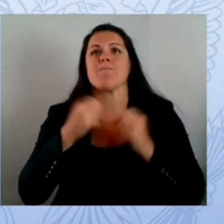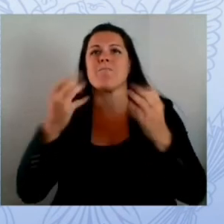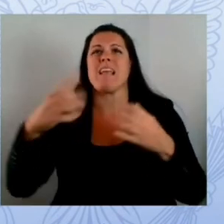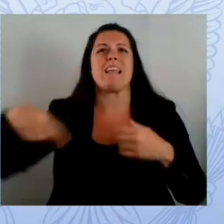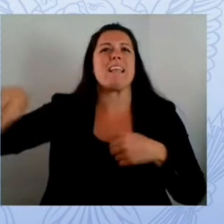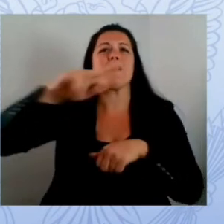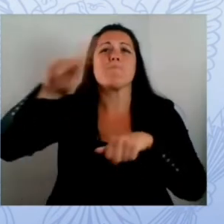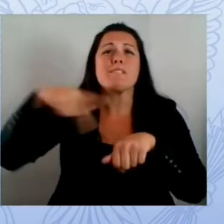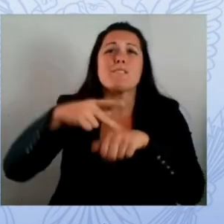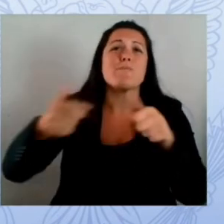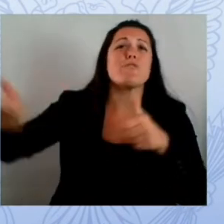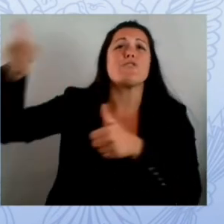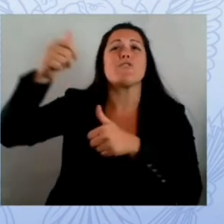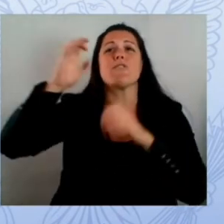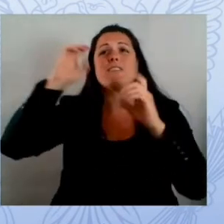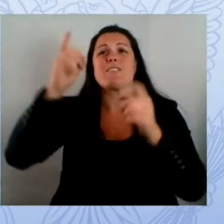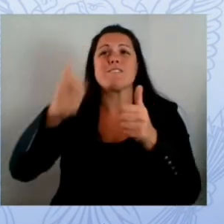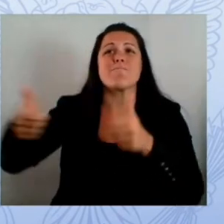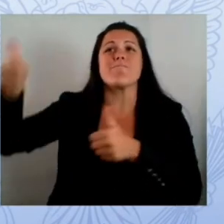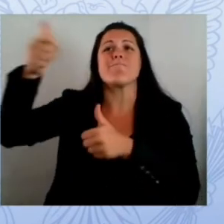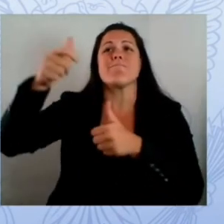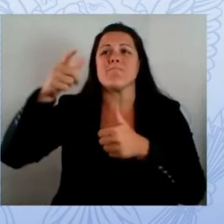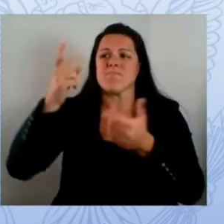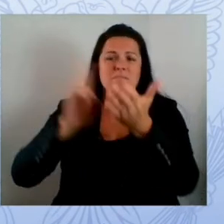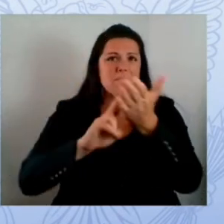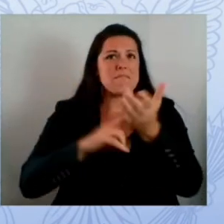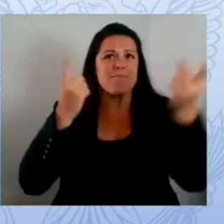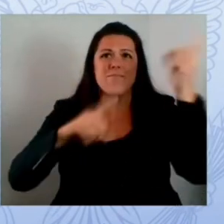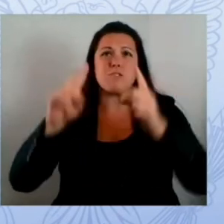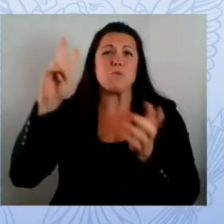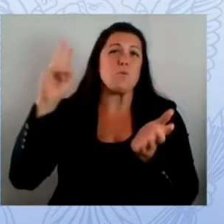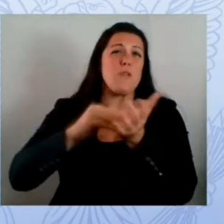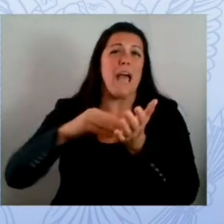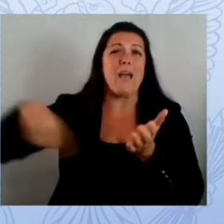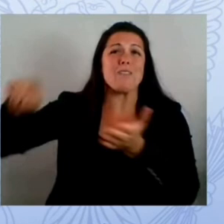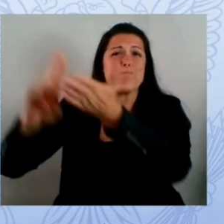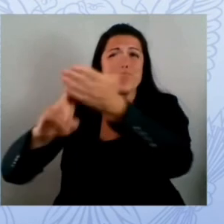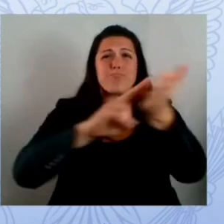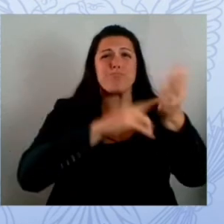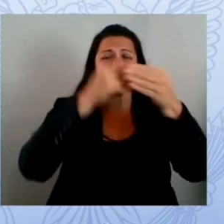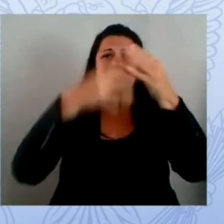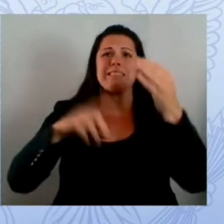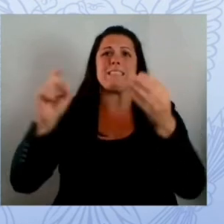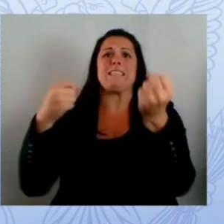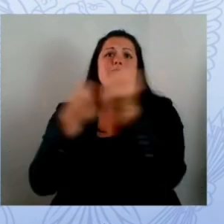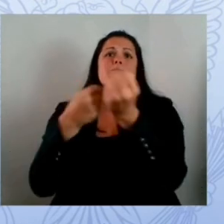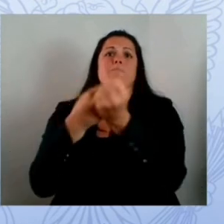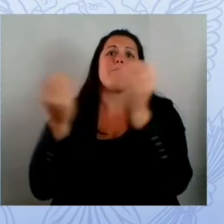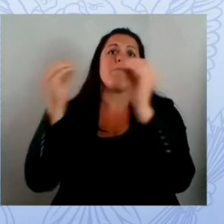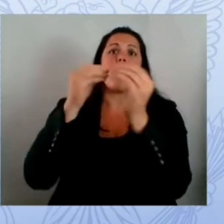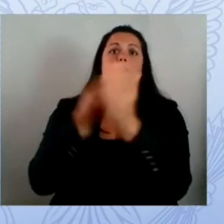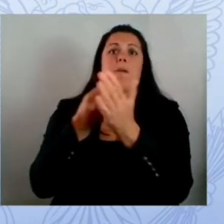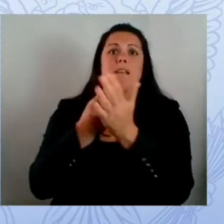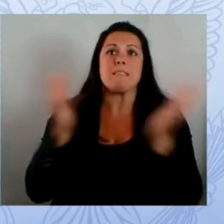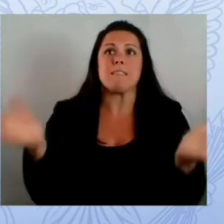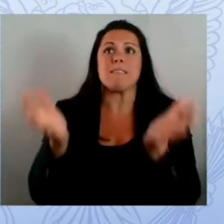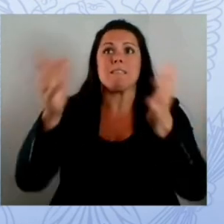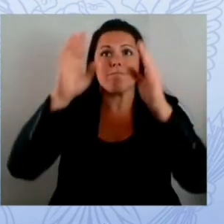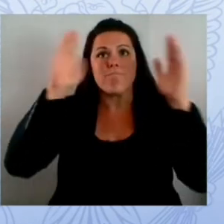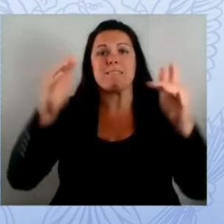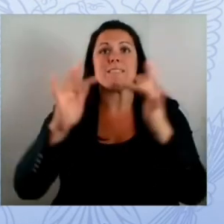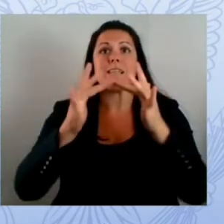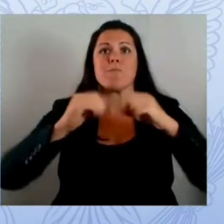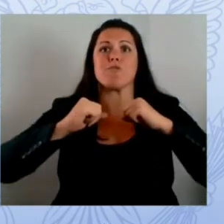and i appreciate the fact because this administration this government read it understood the crisis and responded